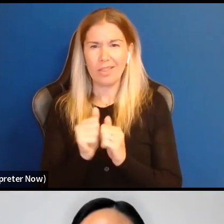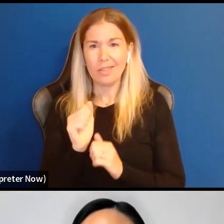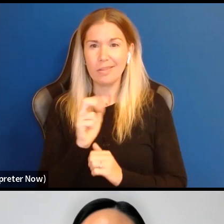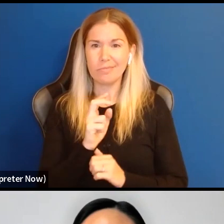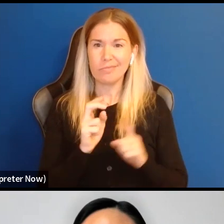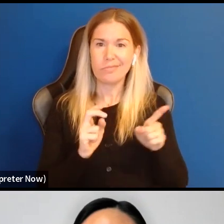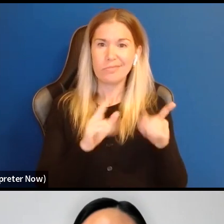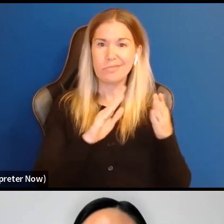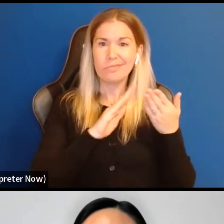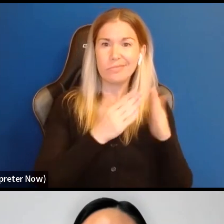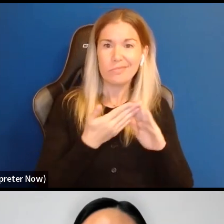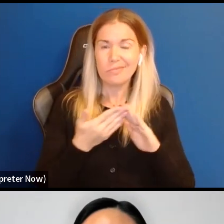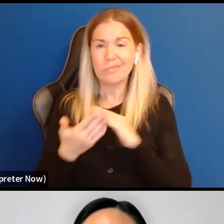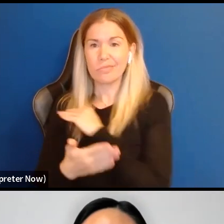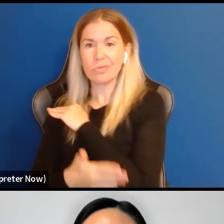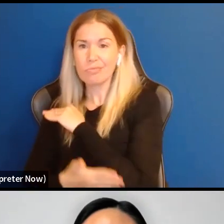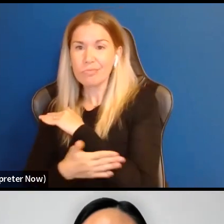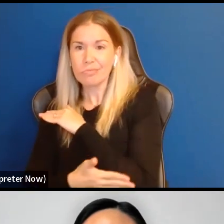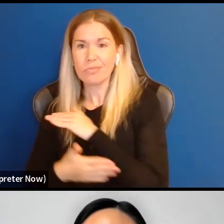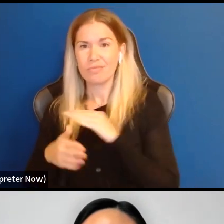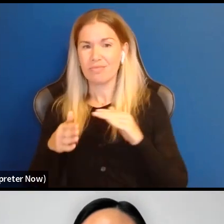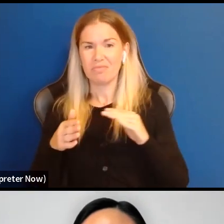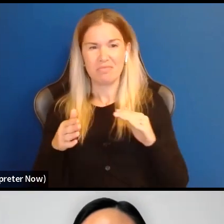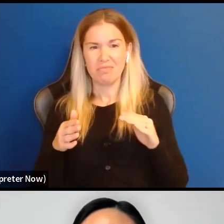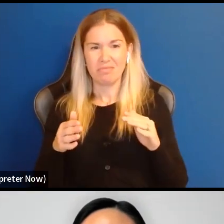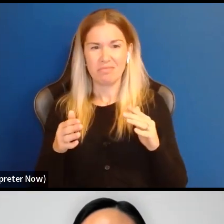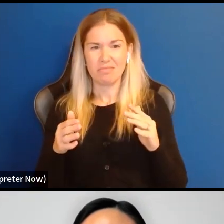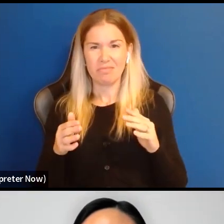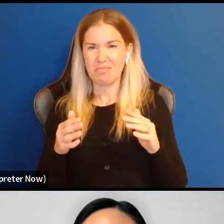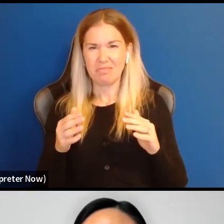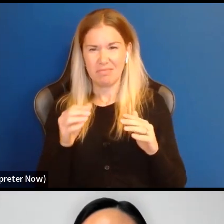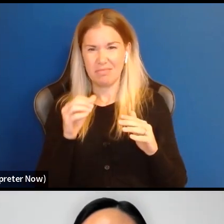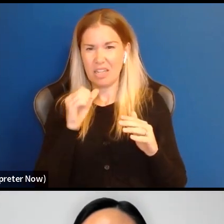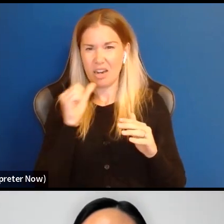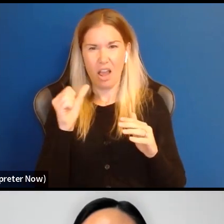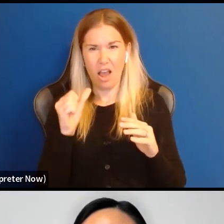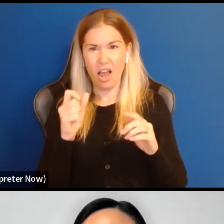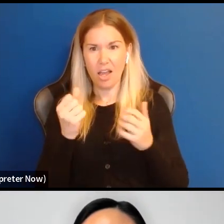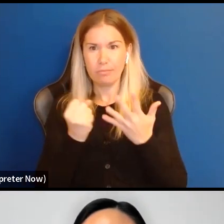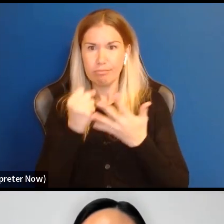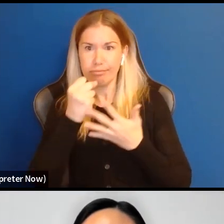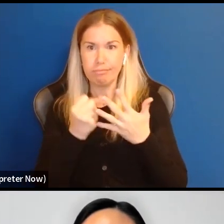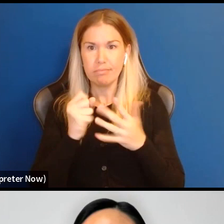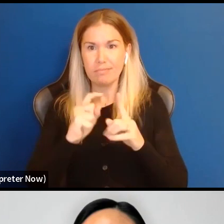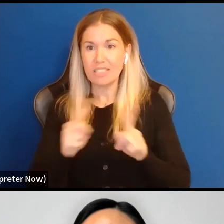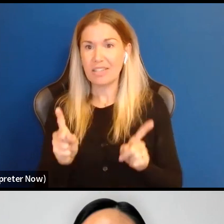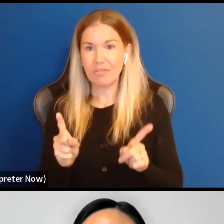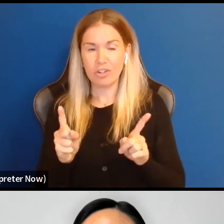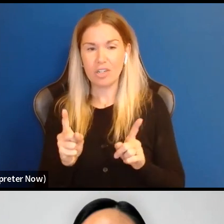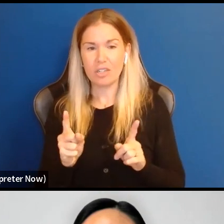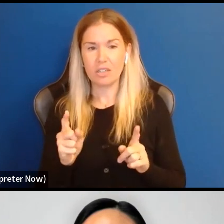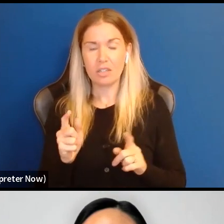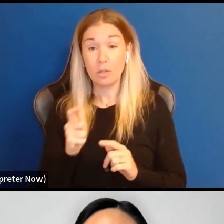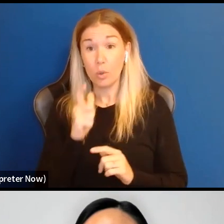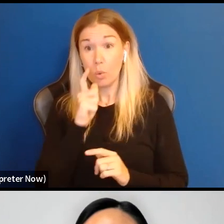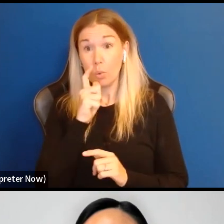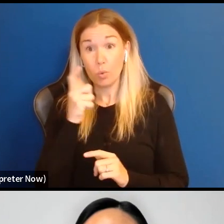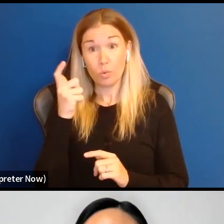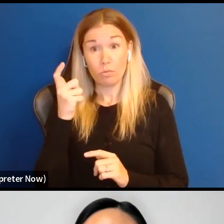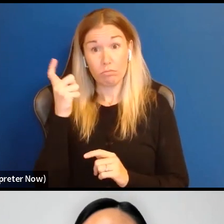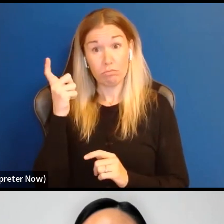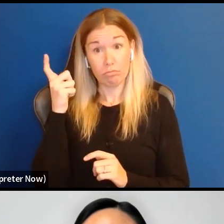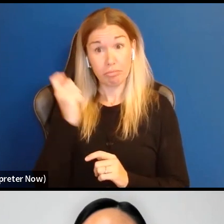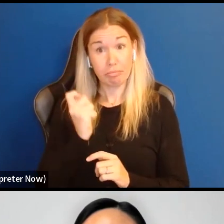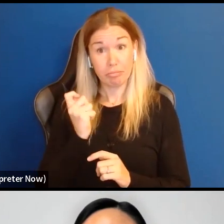rural divide. Again, I think we'll see grantees from both